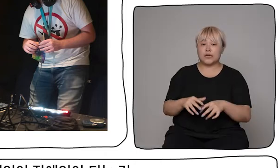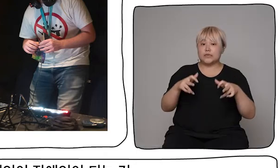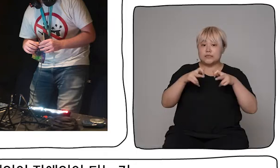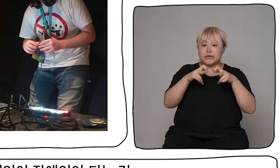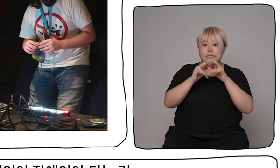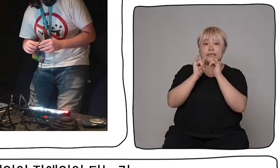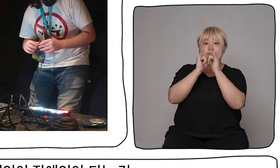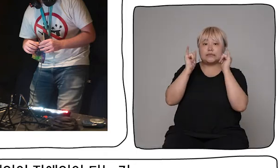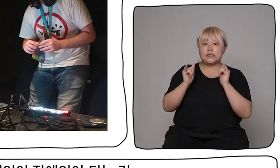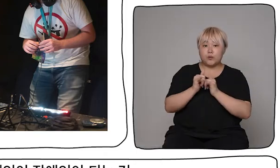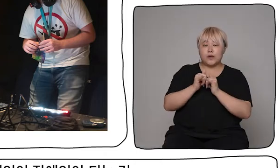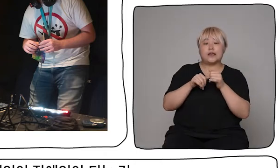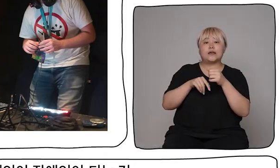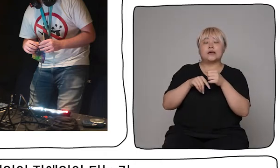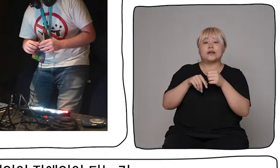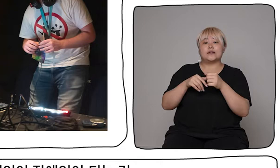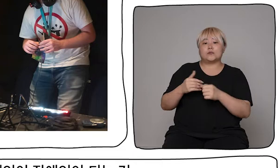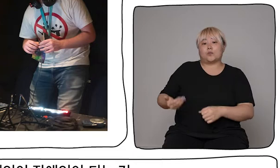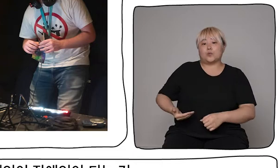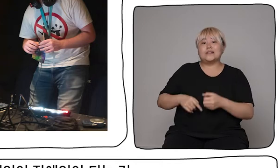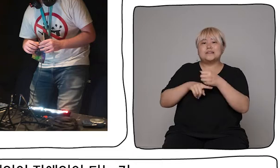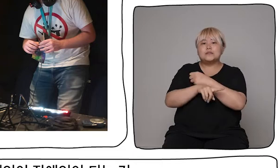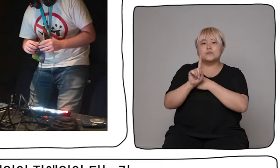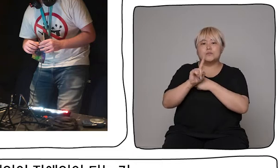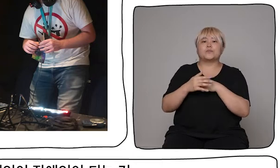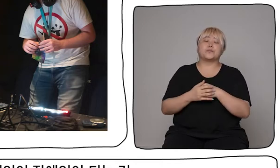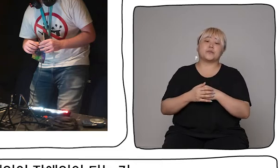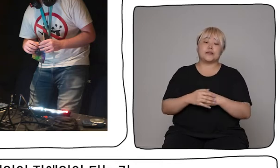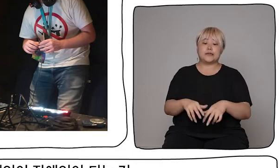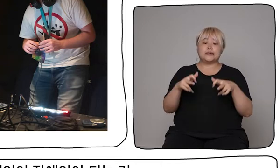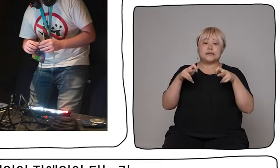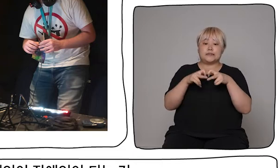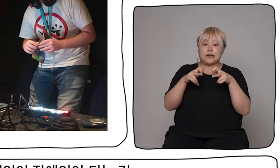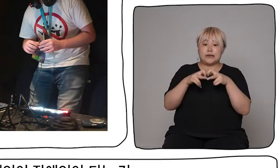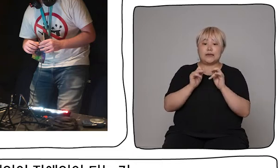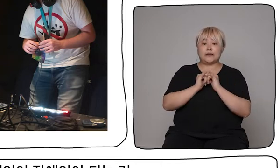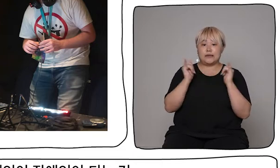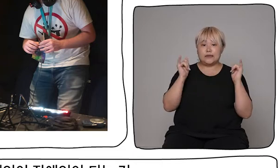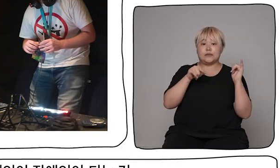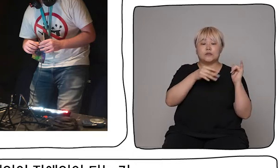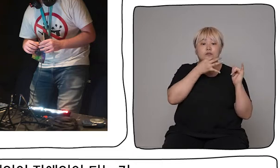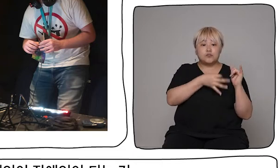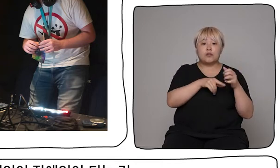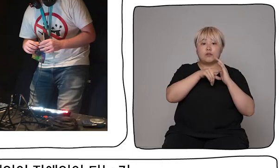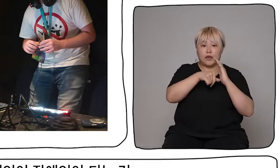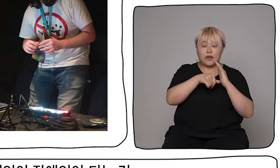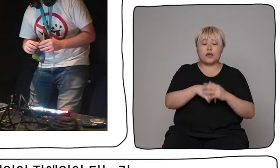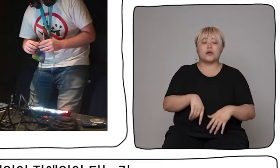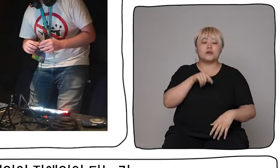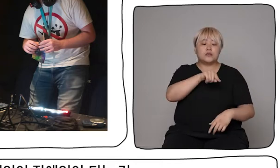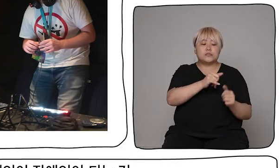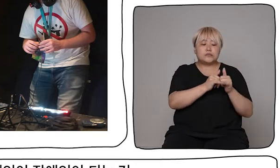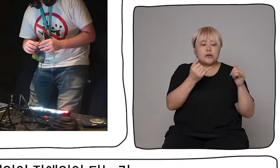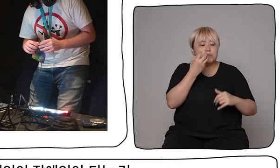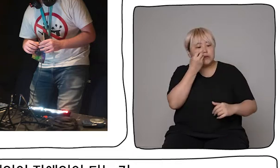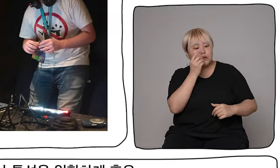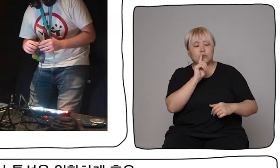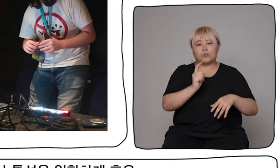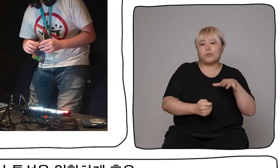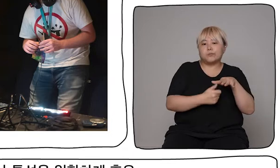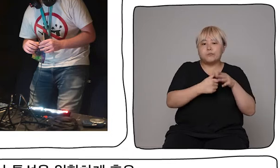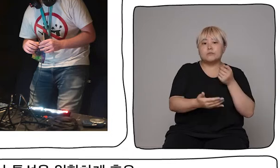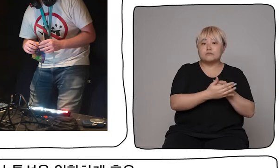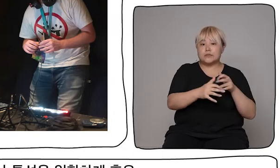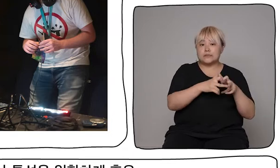with it, says that it is not an inherent quality of an individual that disables them,